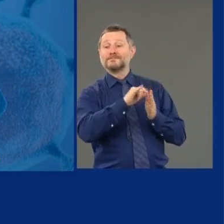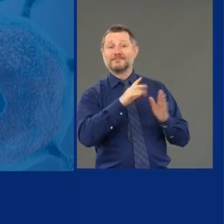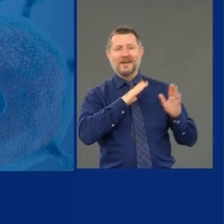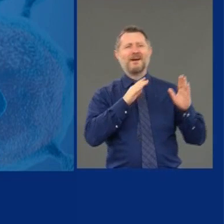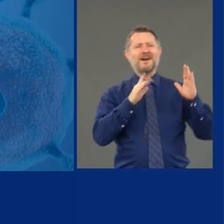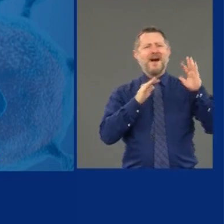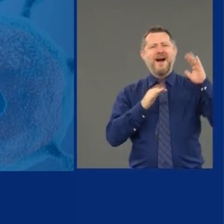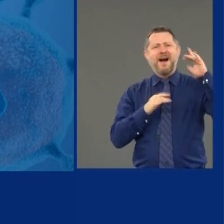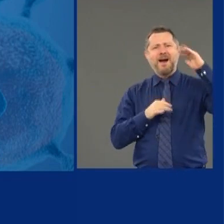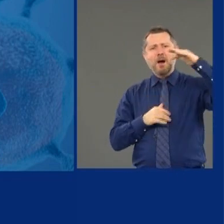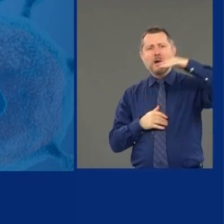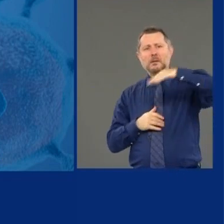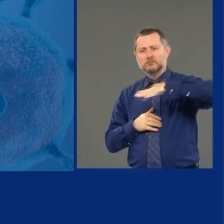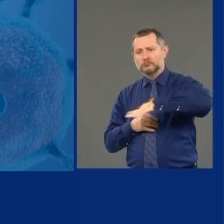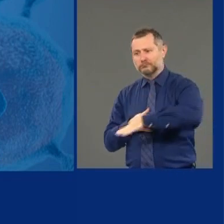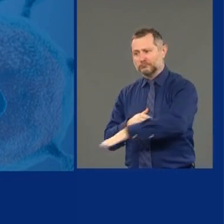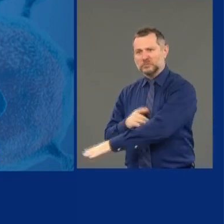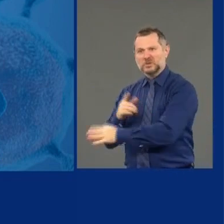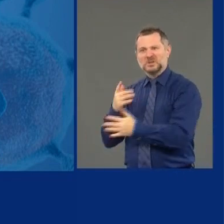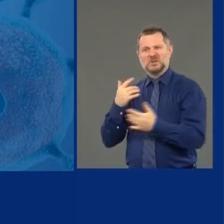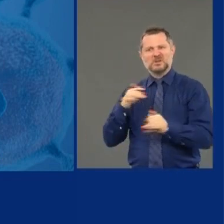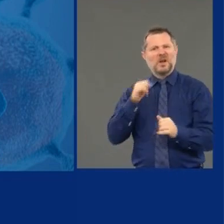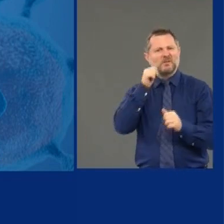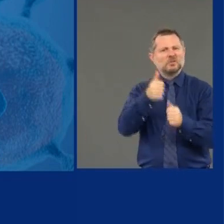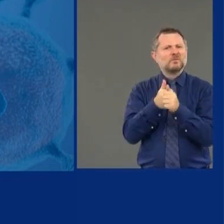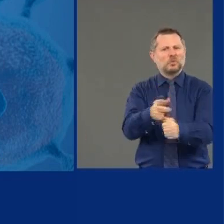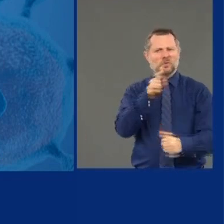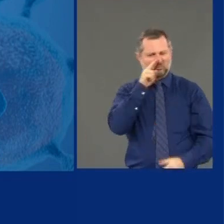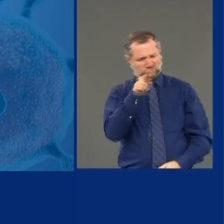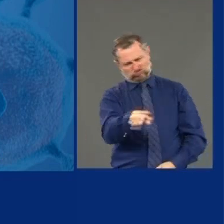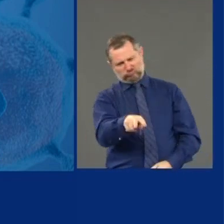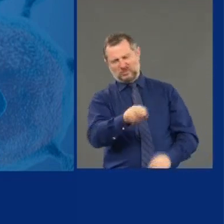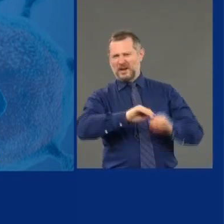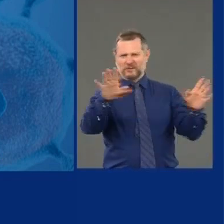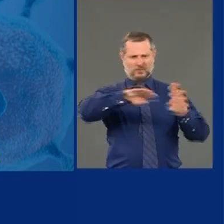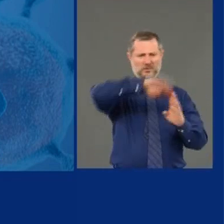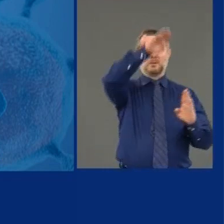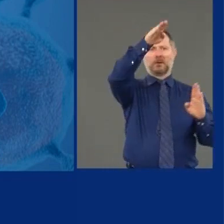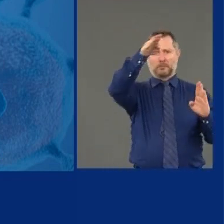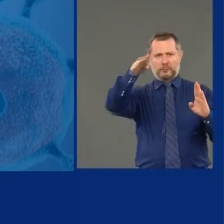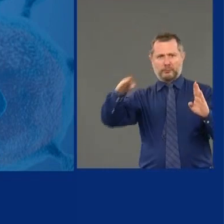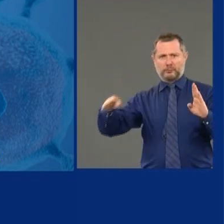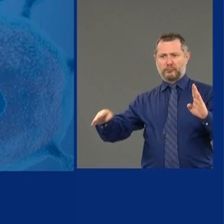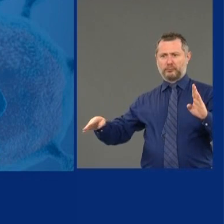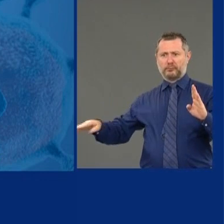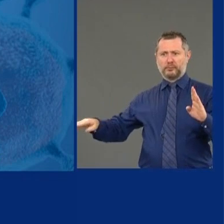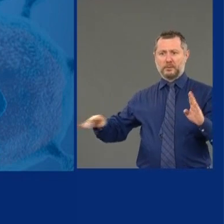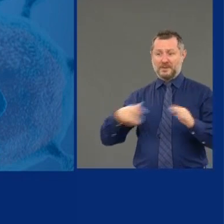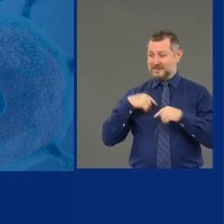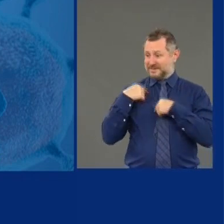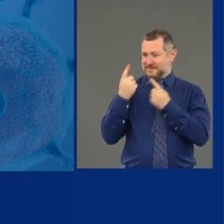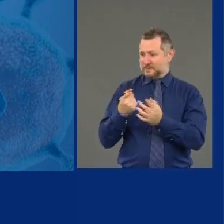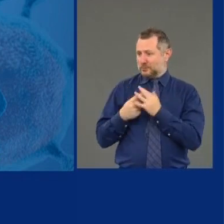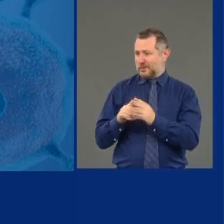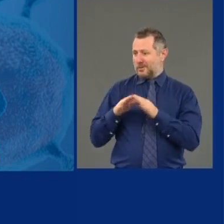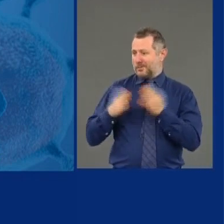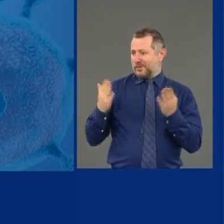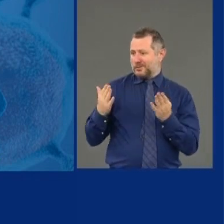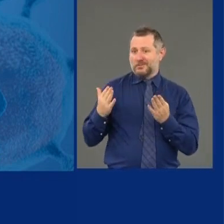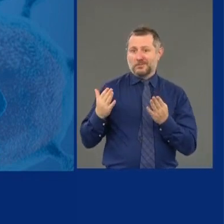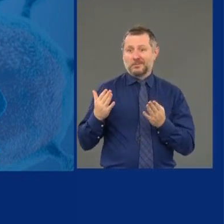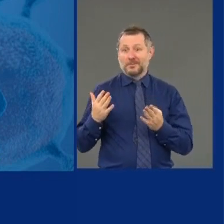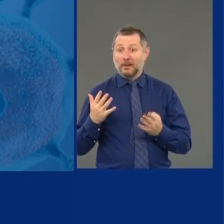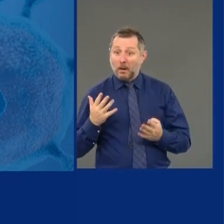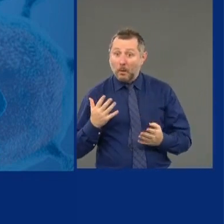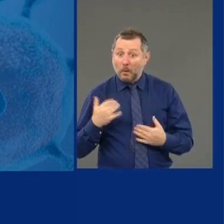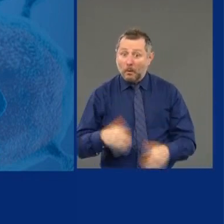the curve that we all live by on our reopening since our reopening, the virus spread